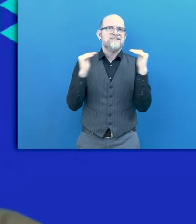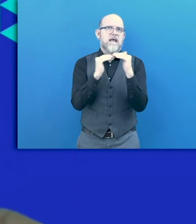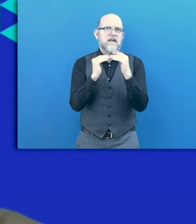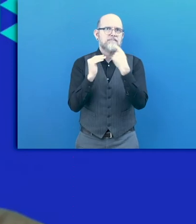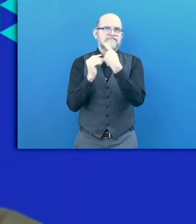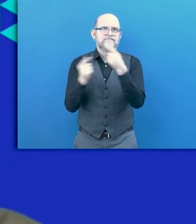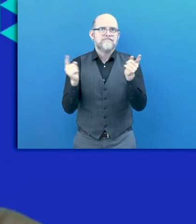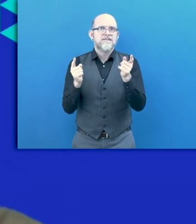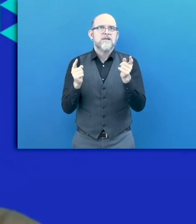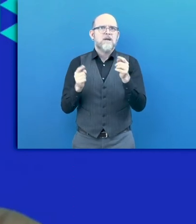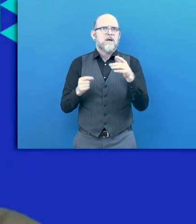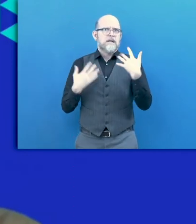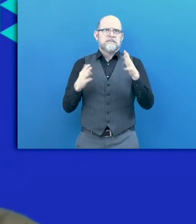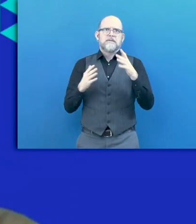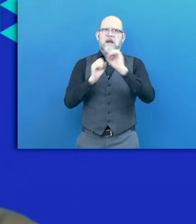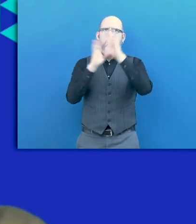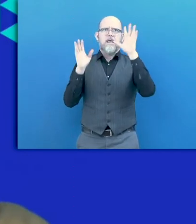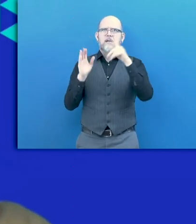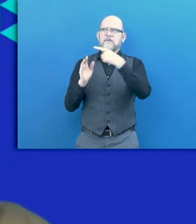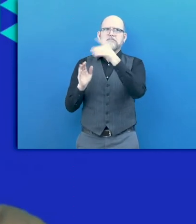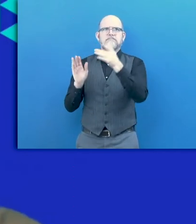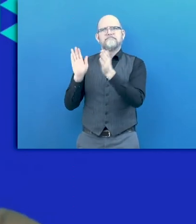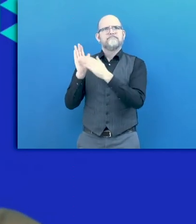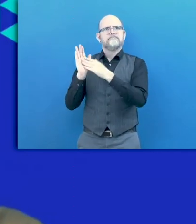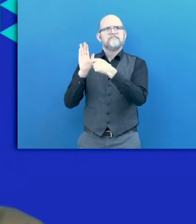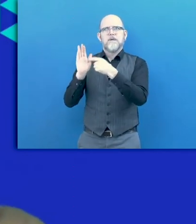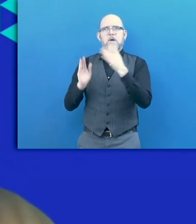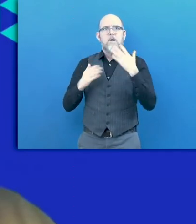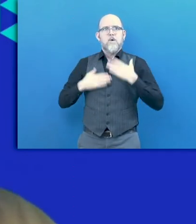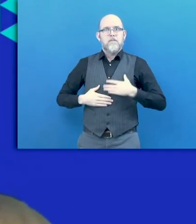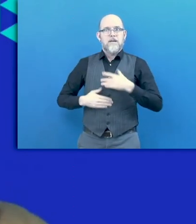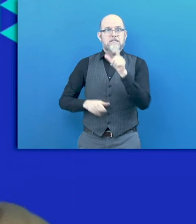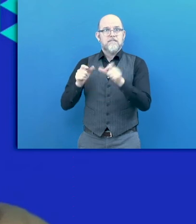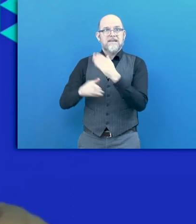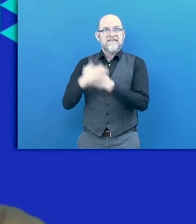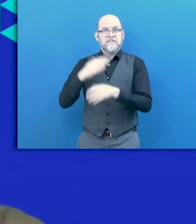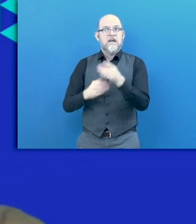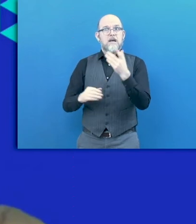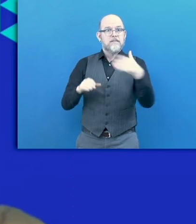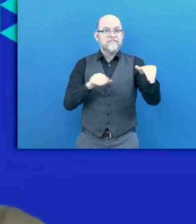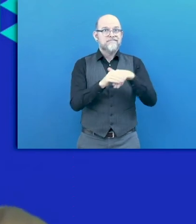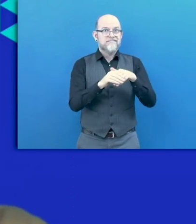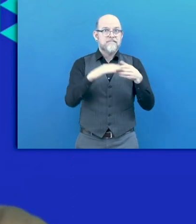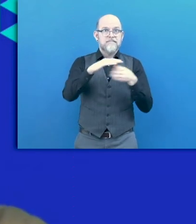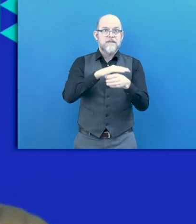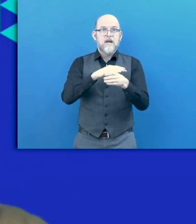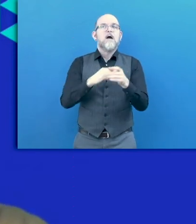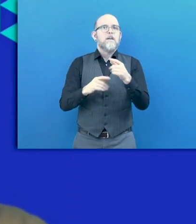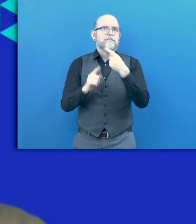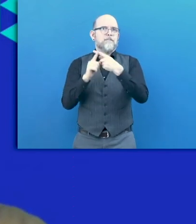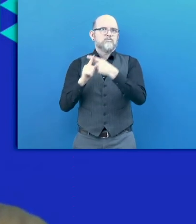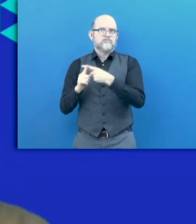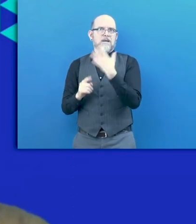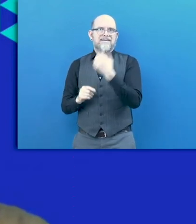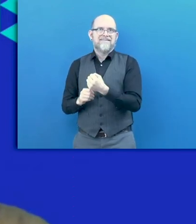case for employing persons with disabilities is confirmed. It's not yet shared with everybody, but I don't think,